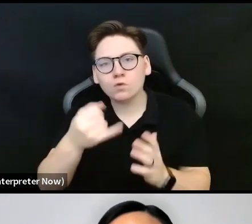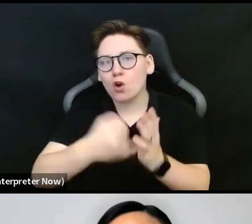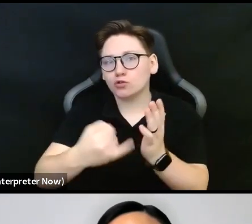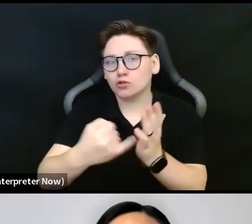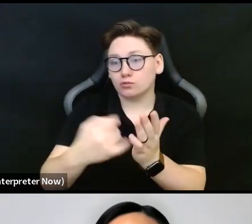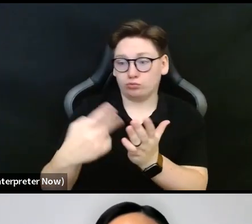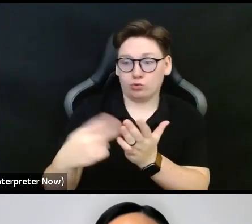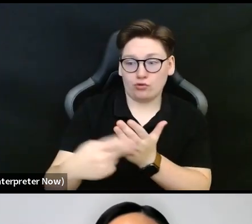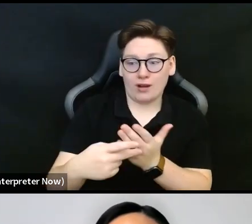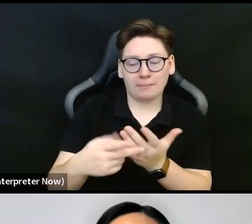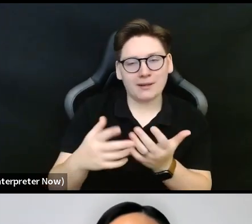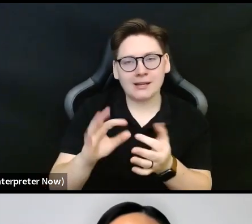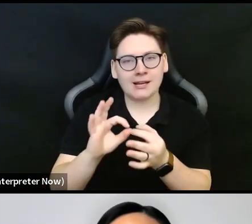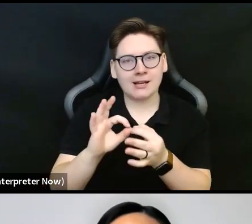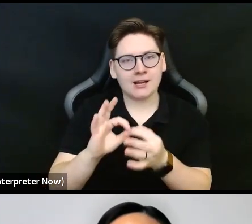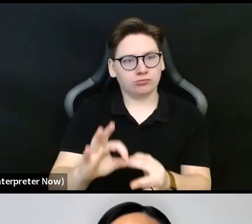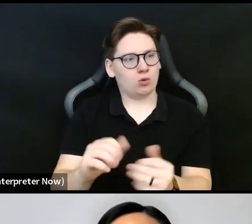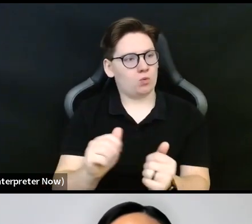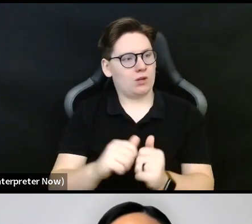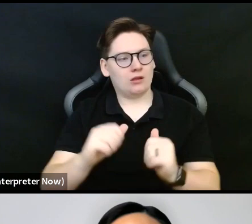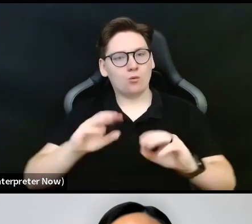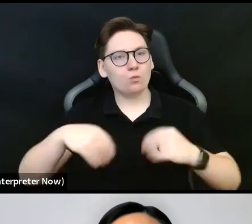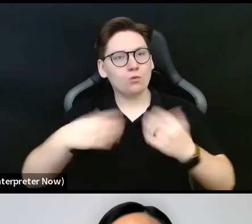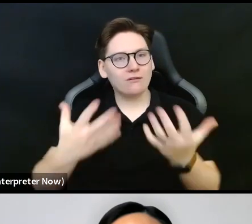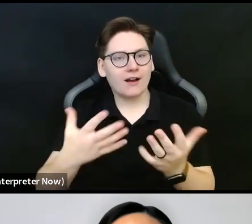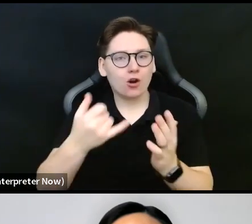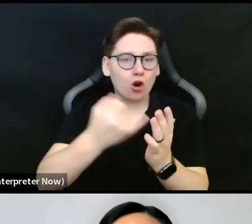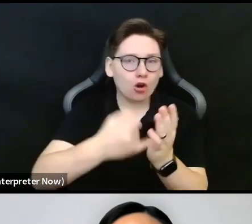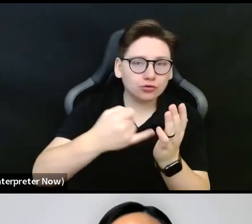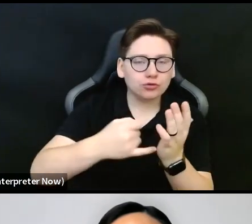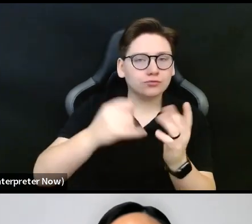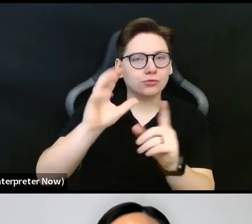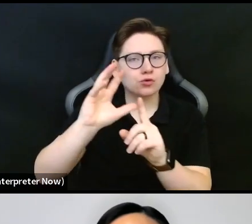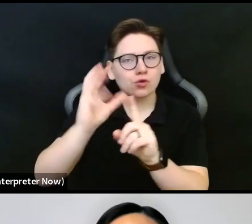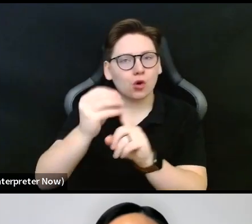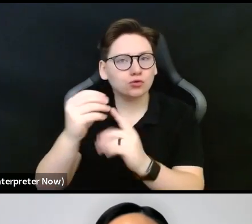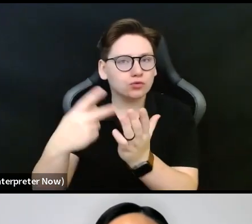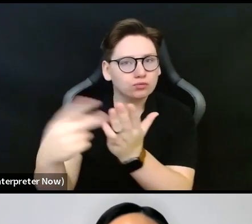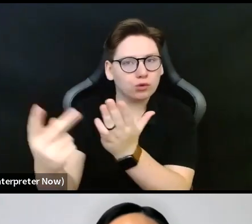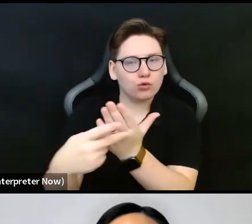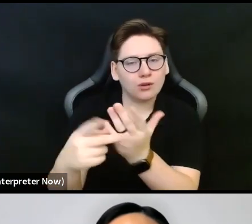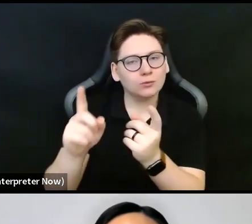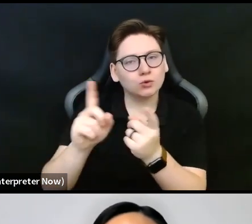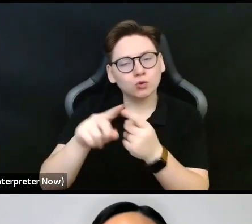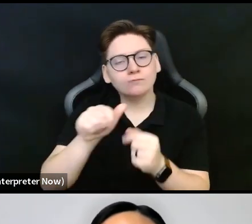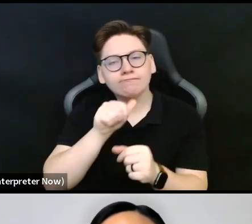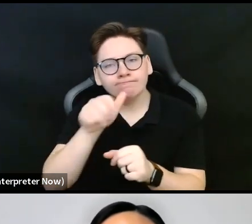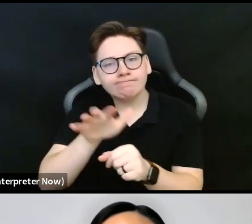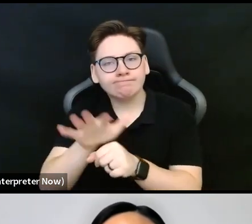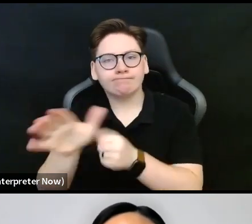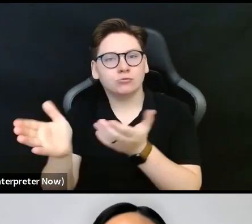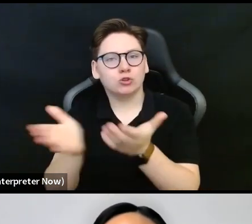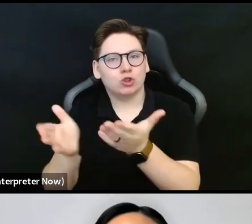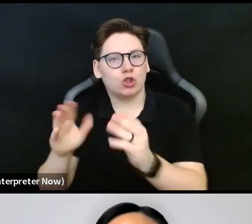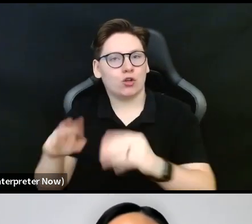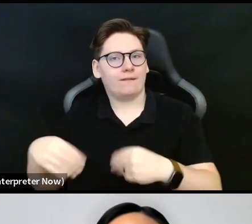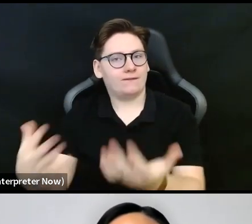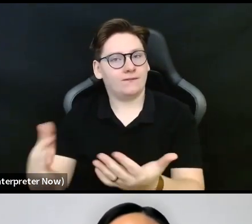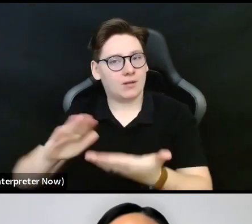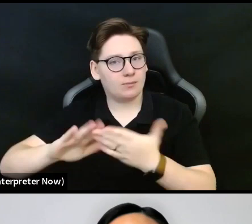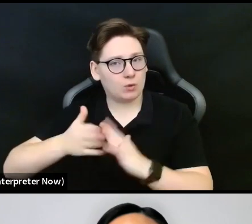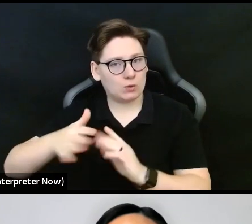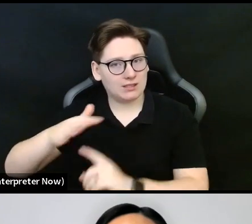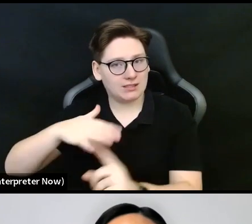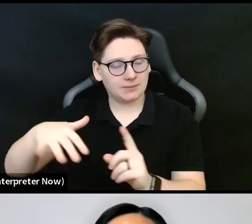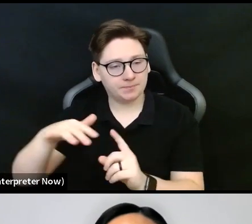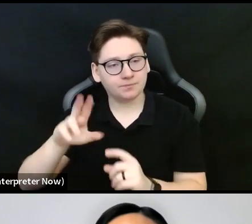to providing any sort of arts or cultural programming to an underserved community. And I should mention that